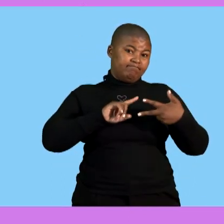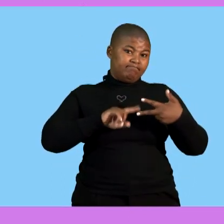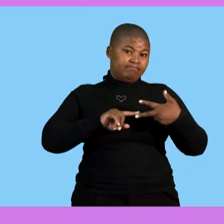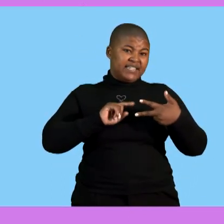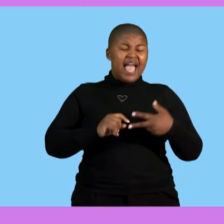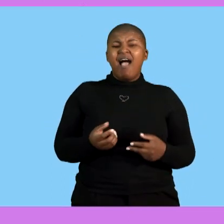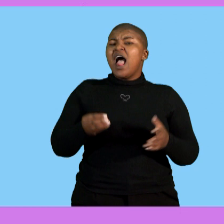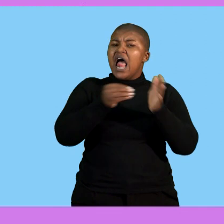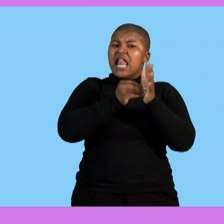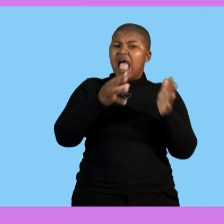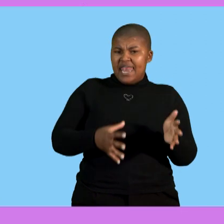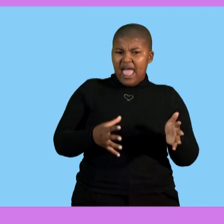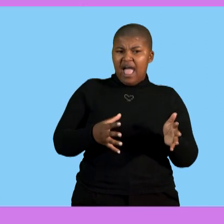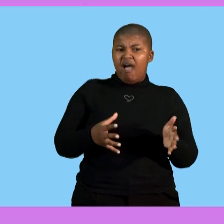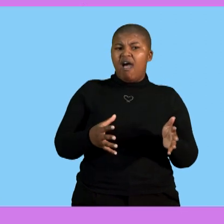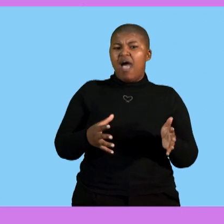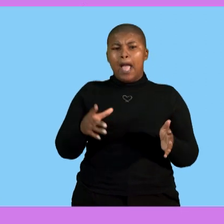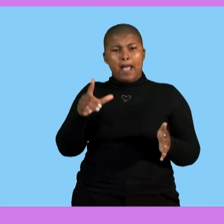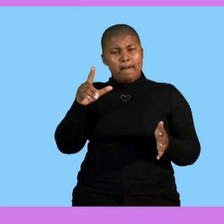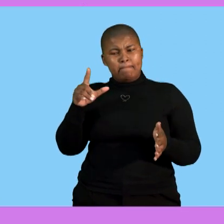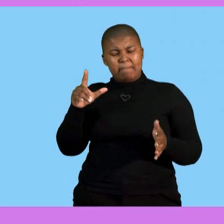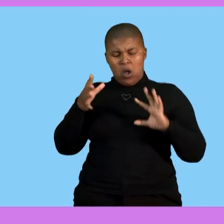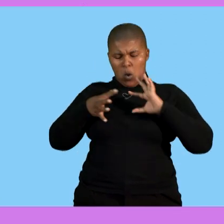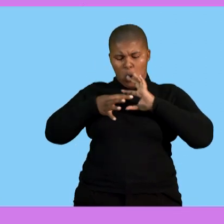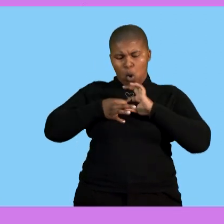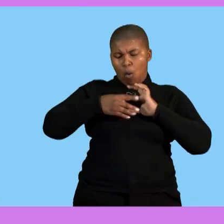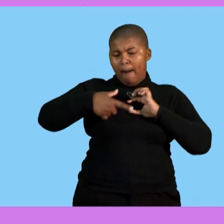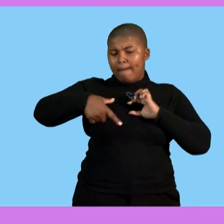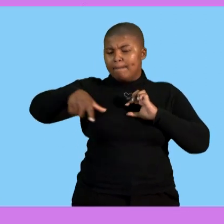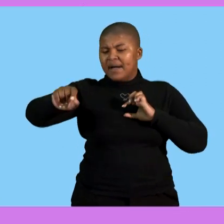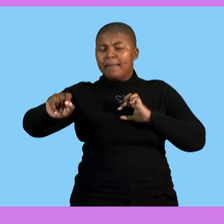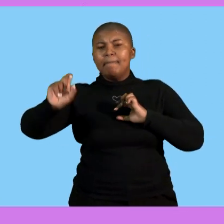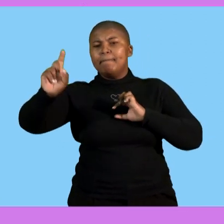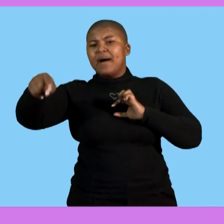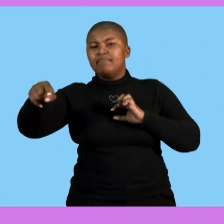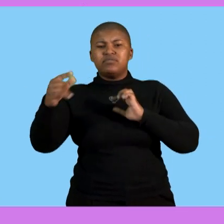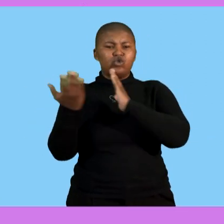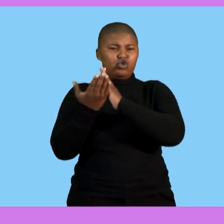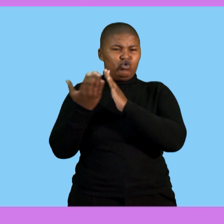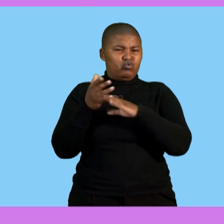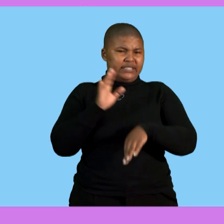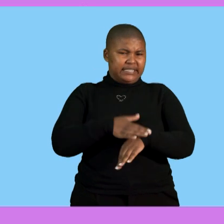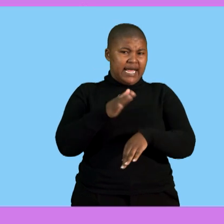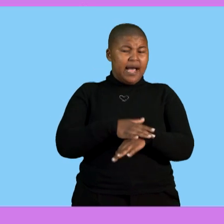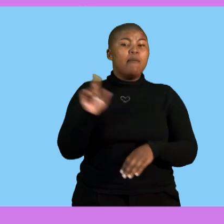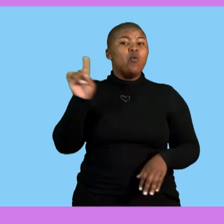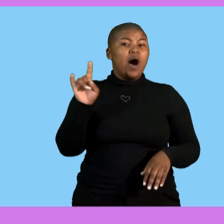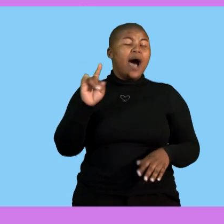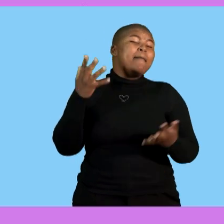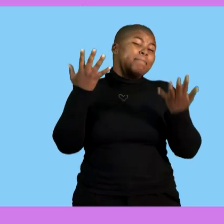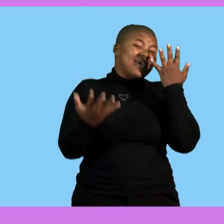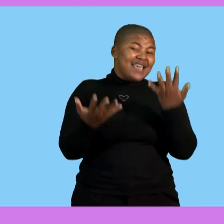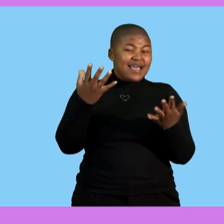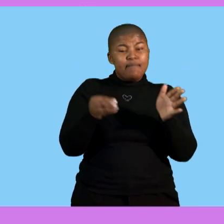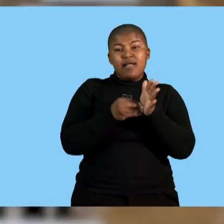be what time do the learners leave home to school? Because now the main reason why the learners